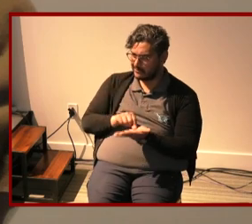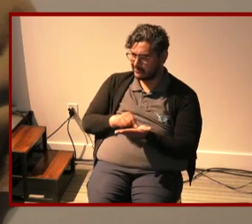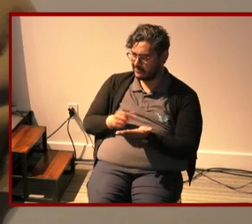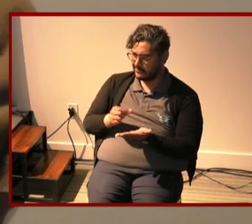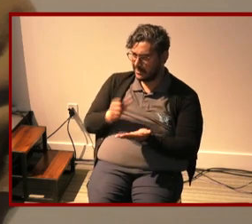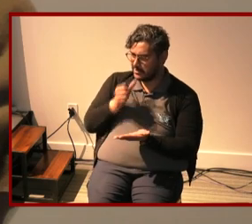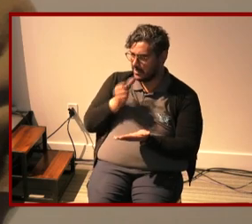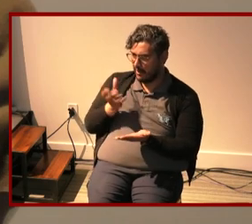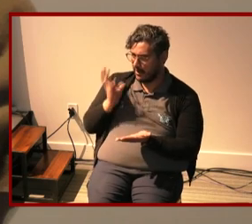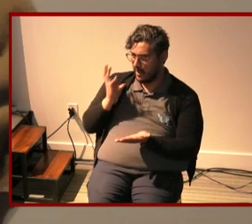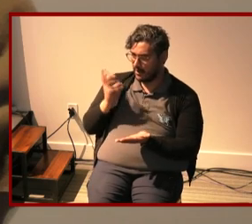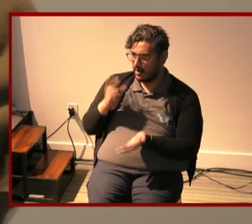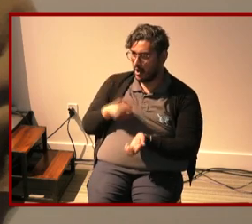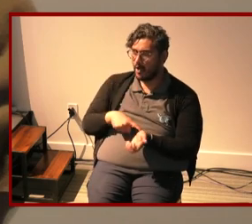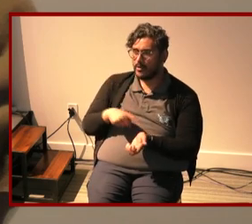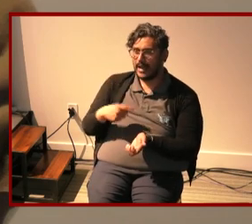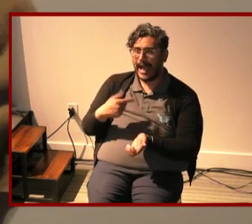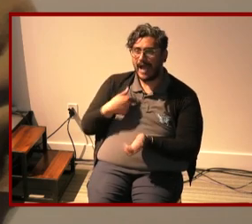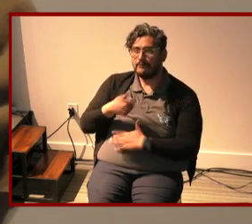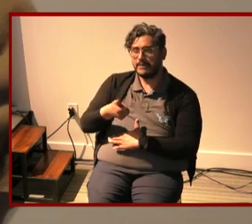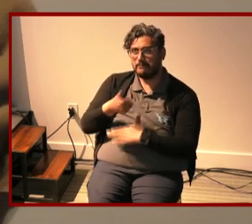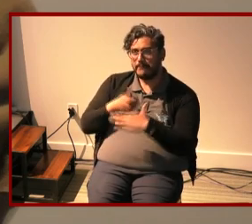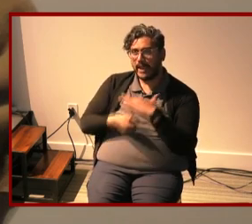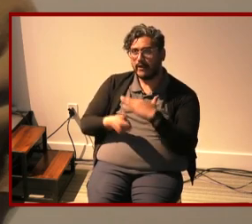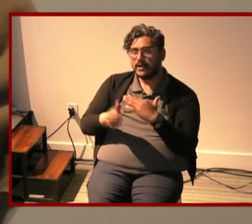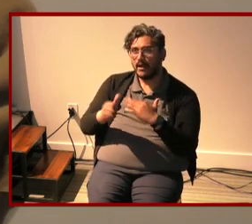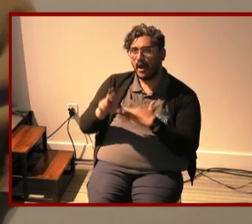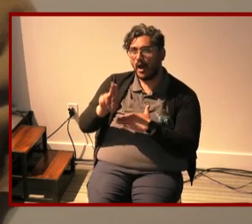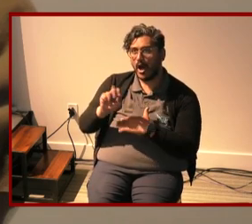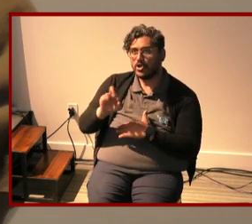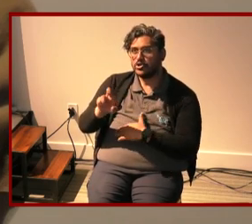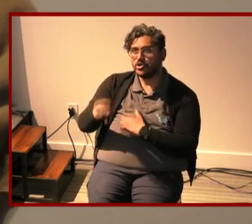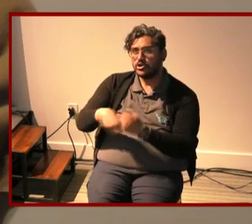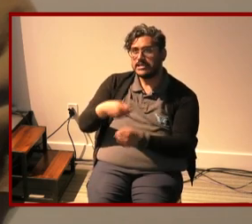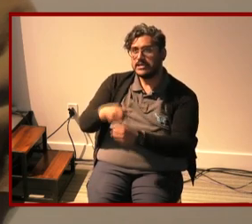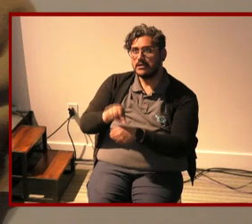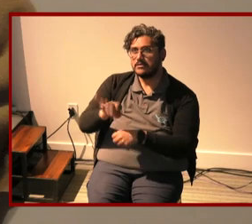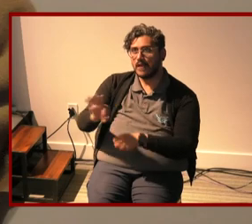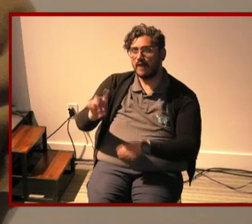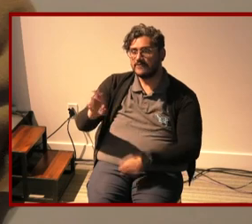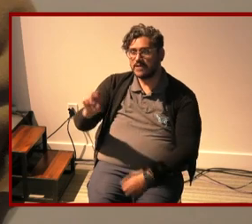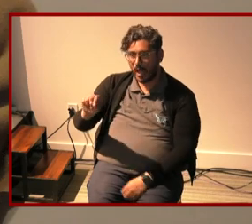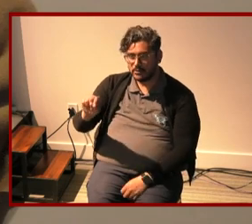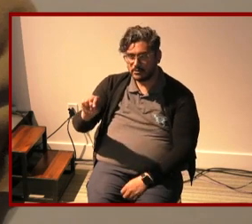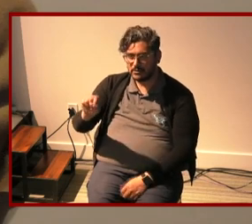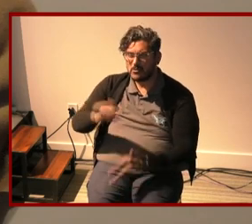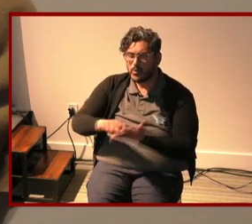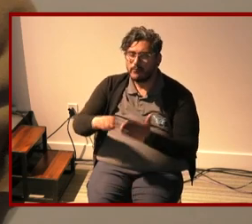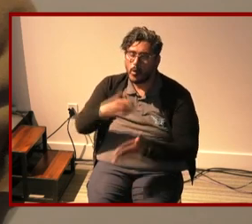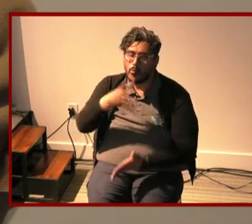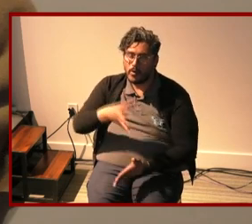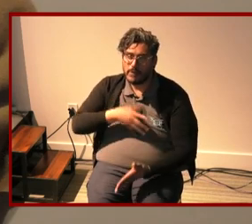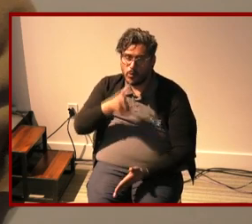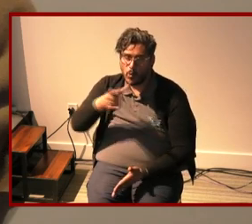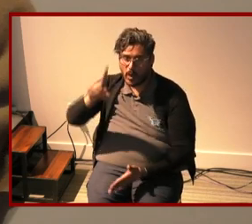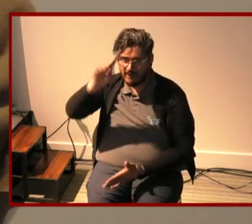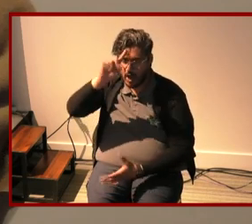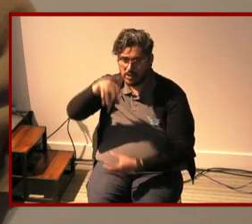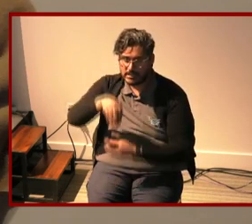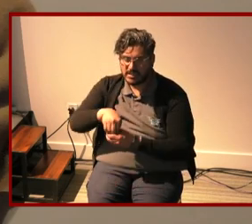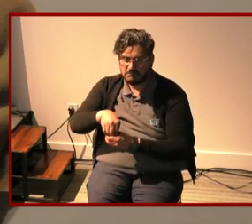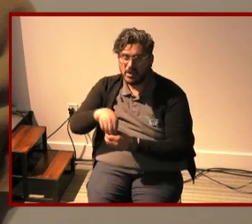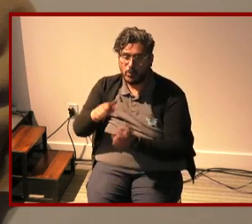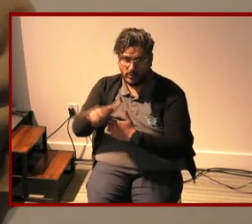buried under years of dust um written by a woman who has autism she co-authored with her mother um i didn't write about